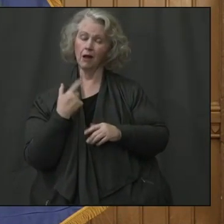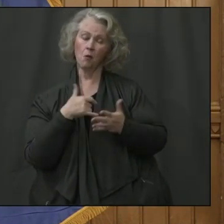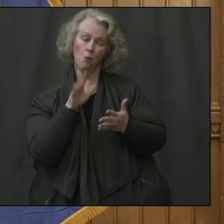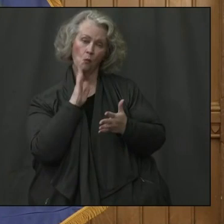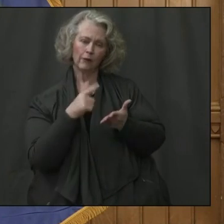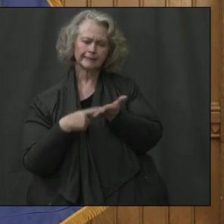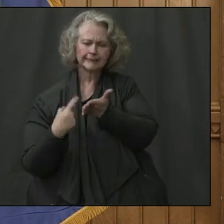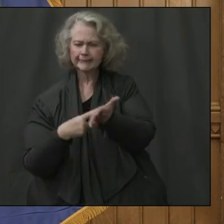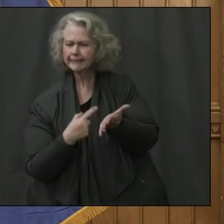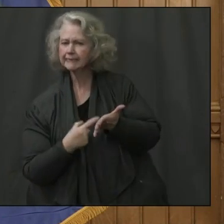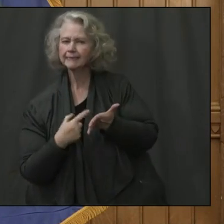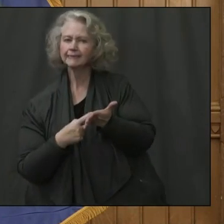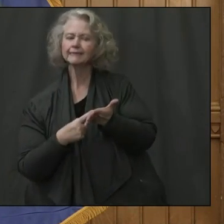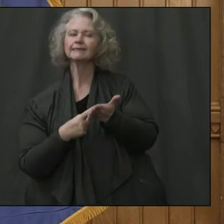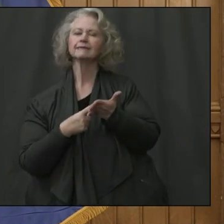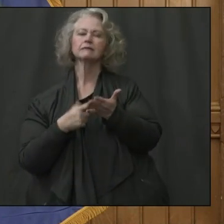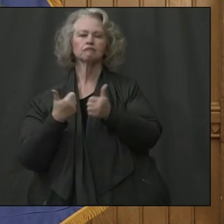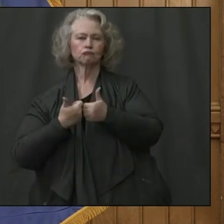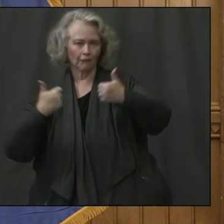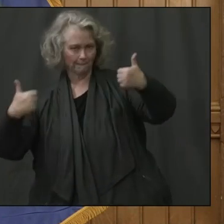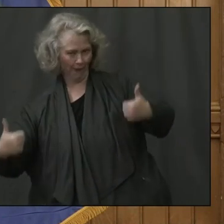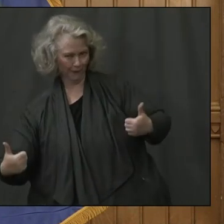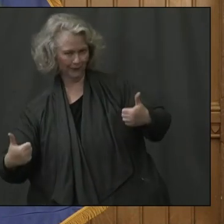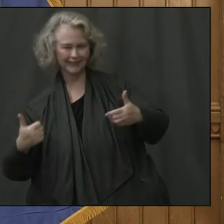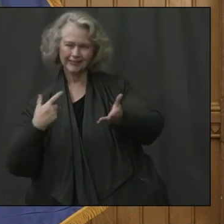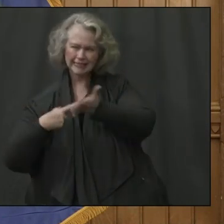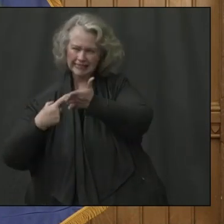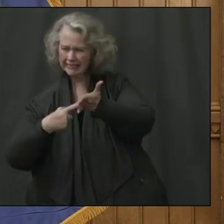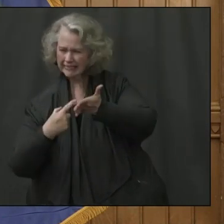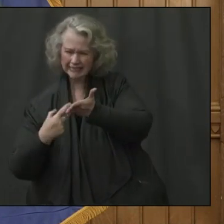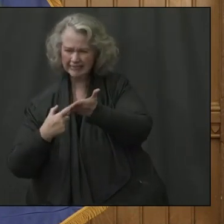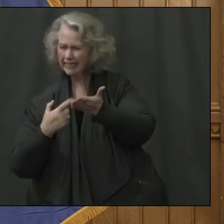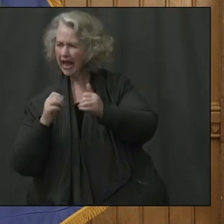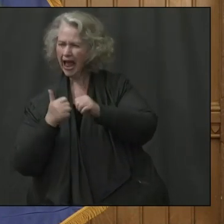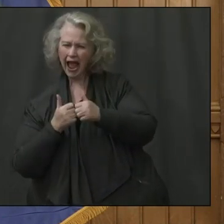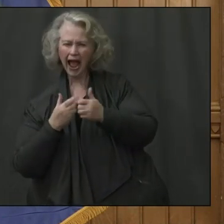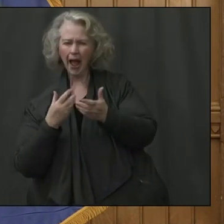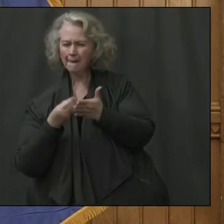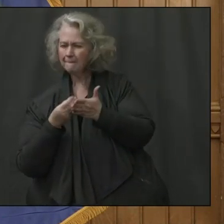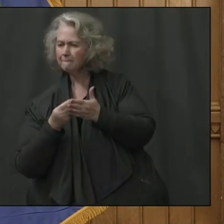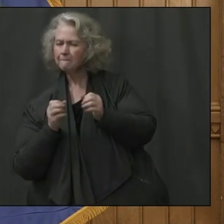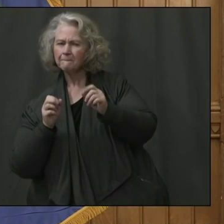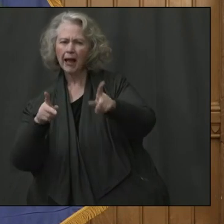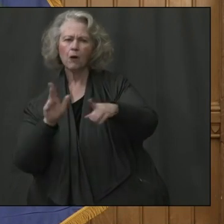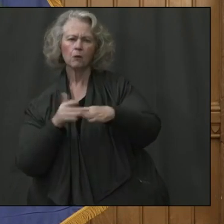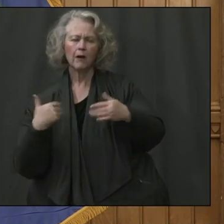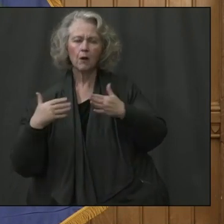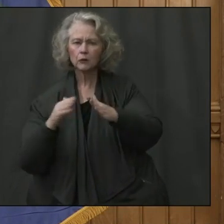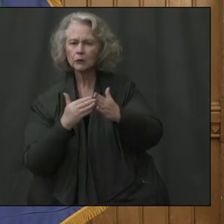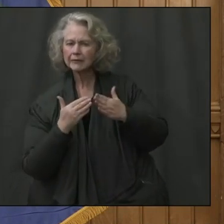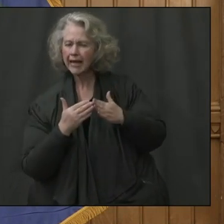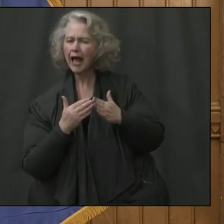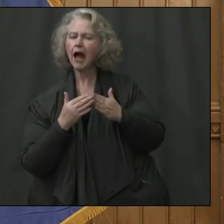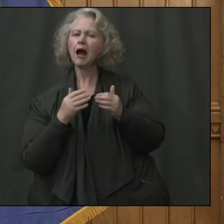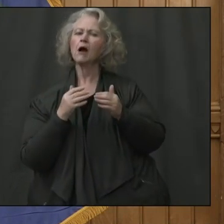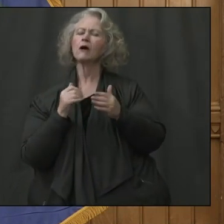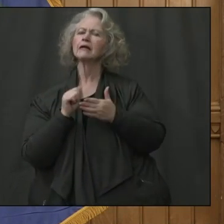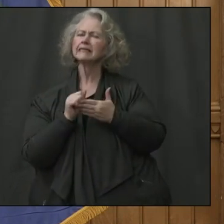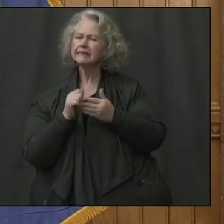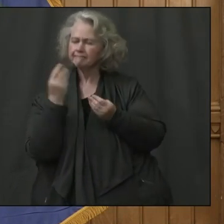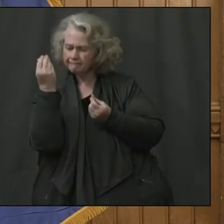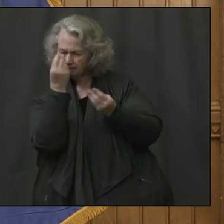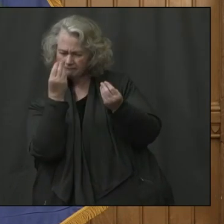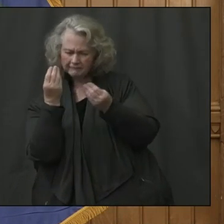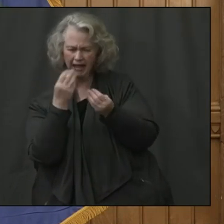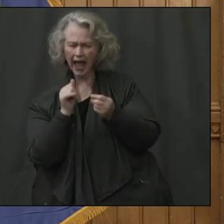uh, meeting remotely next week gets money to our municipalities and also puts into place some really key design features so that